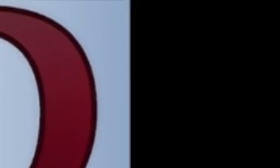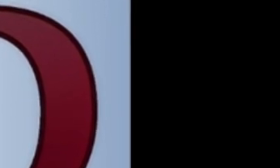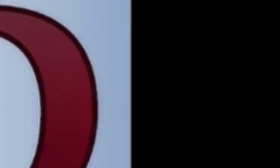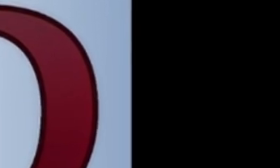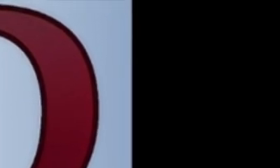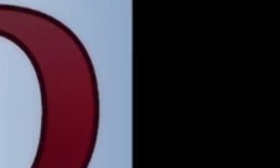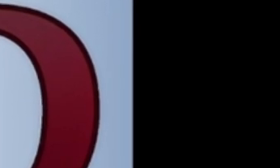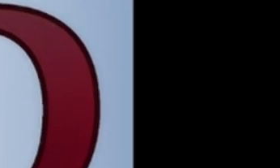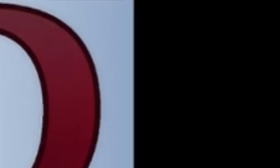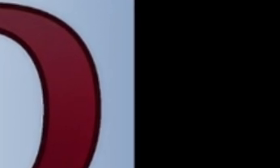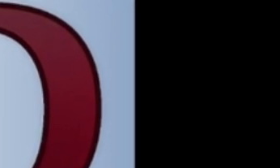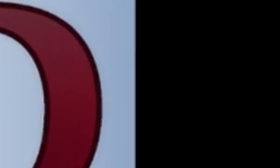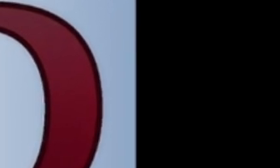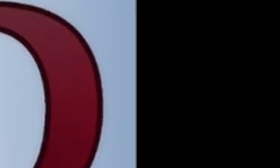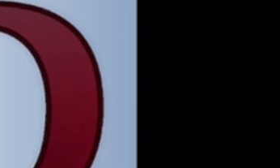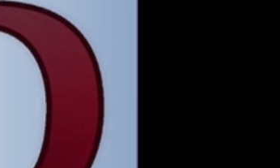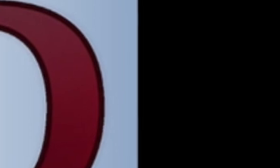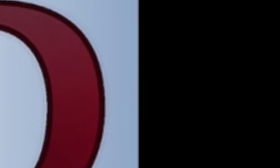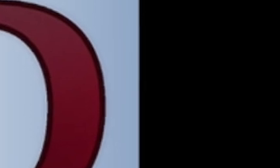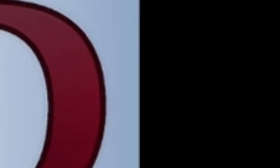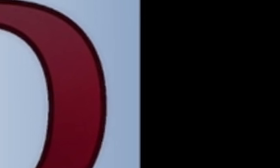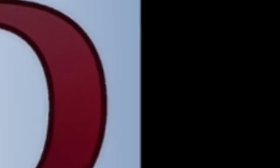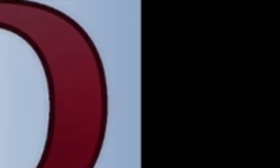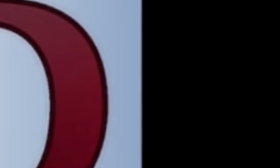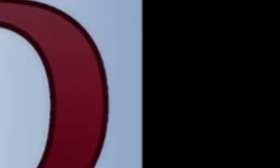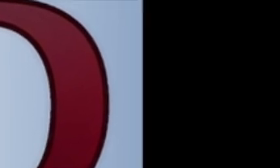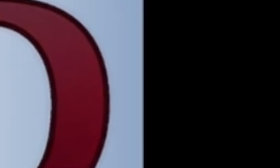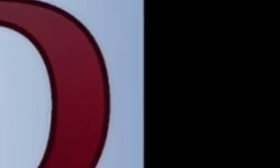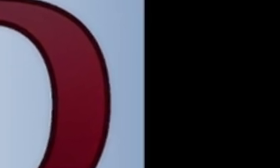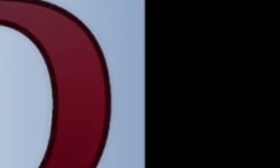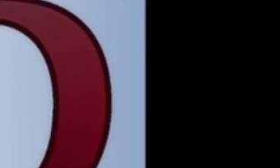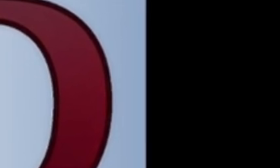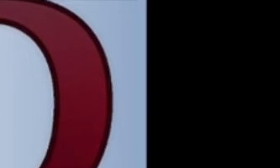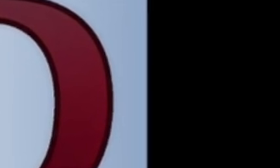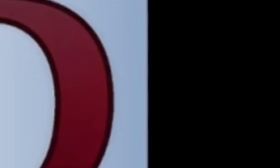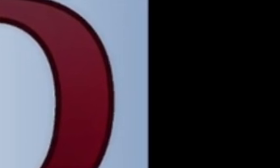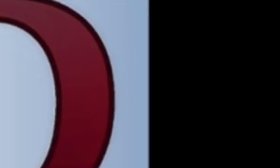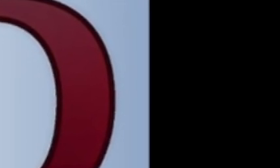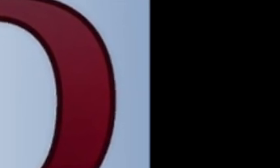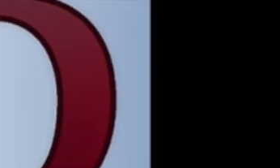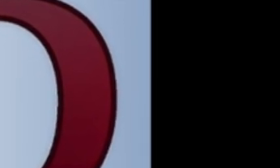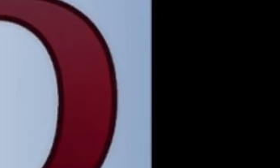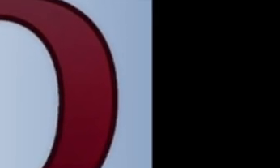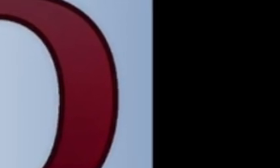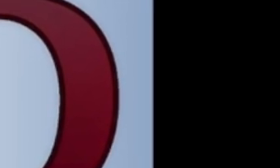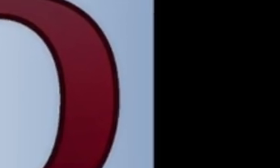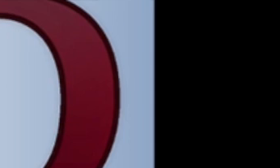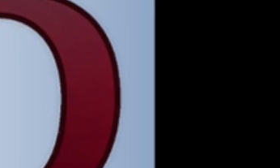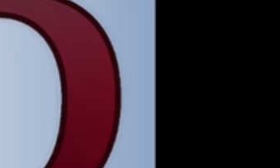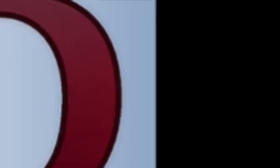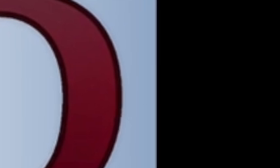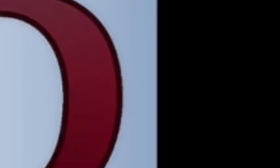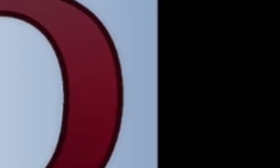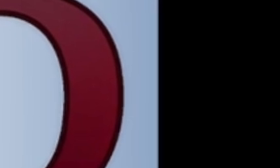Today is a special day as we introduce a remarkable group called Partners for Youth with Disabilities. We are honored to host Mel Luen,